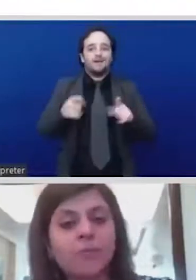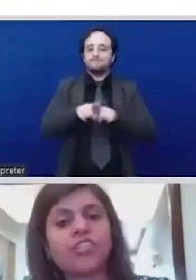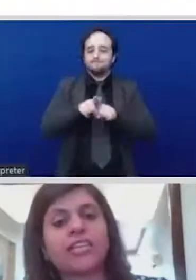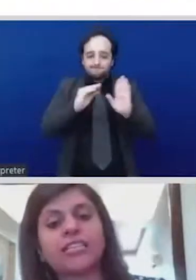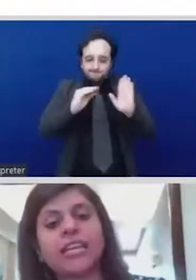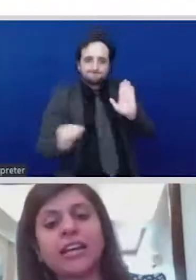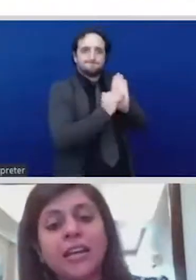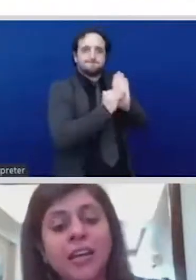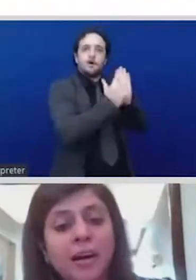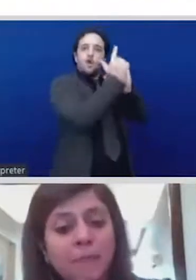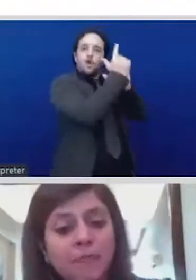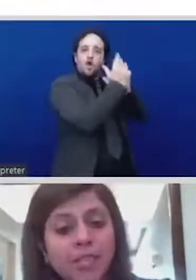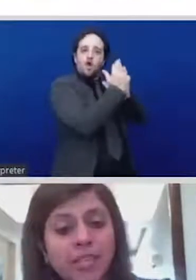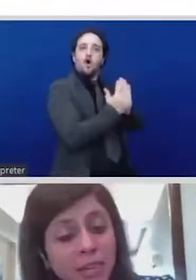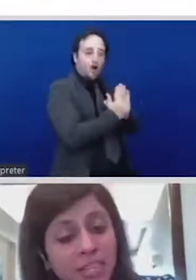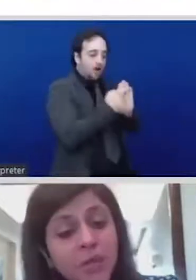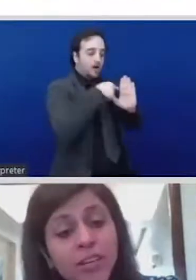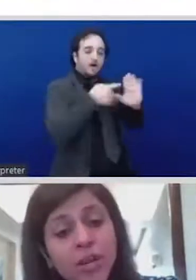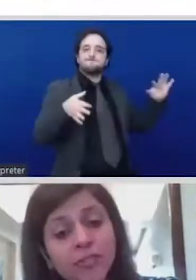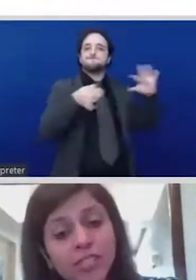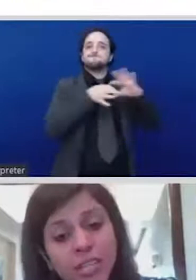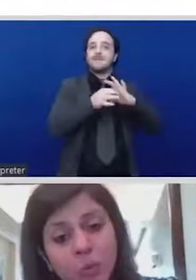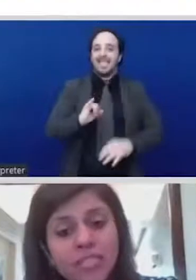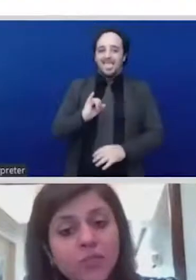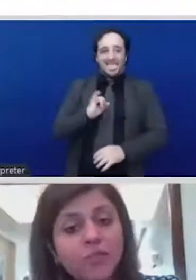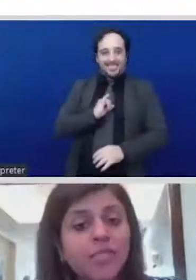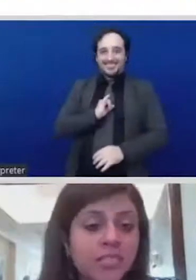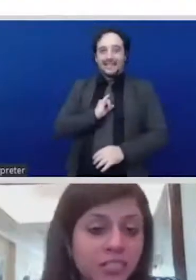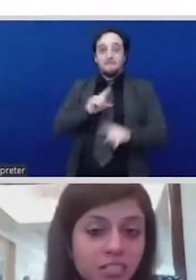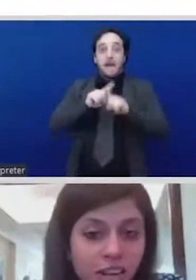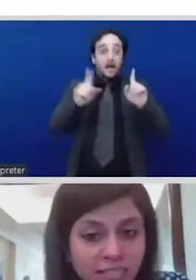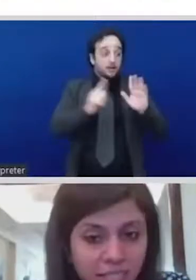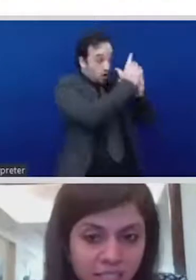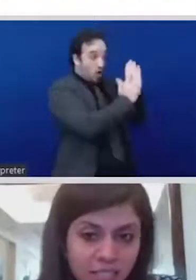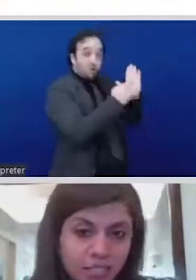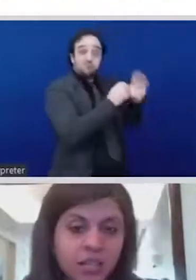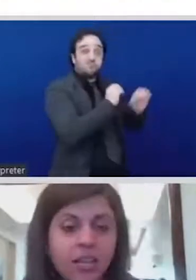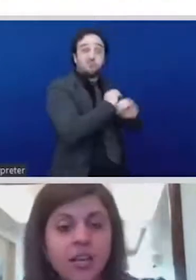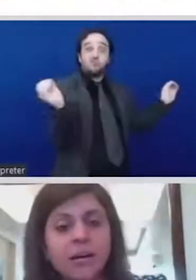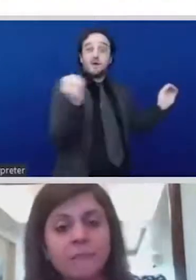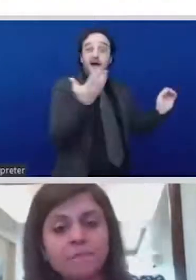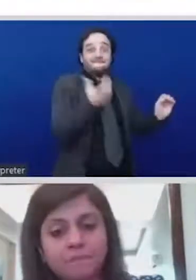Hunger Project is that especially where you have to see advancing women's and girls' rights are concerned